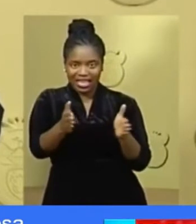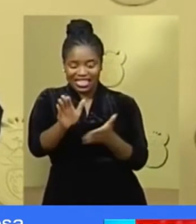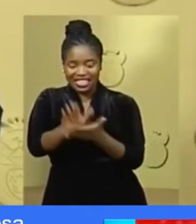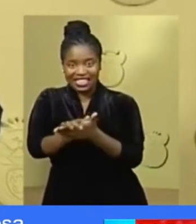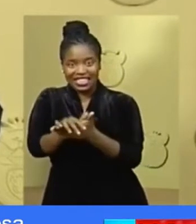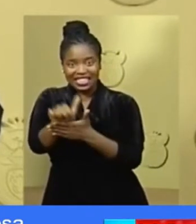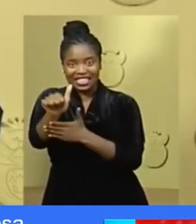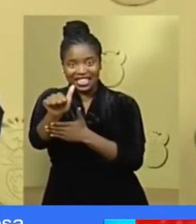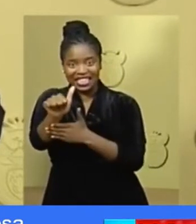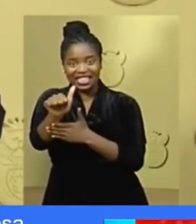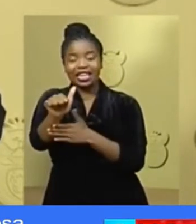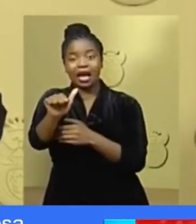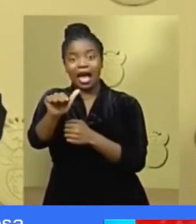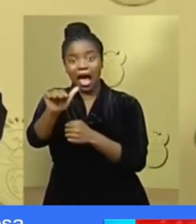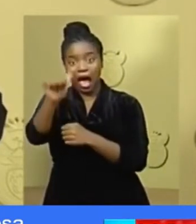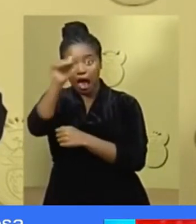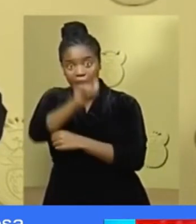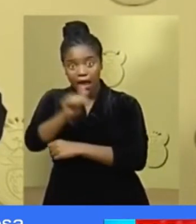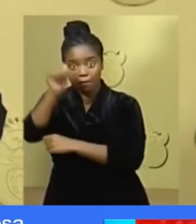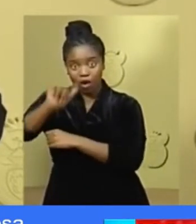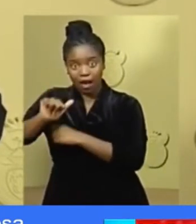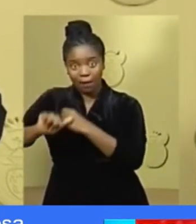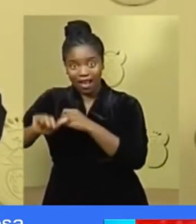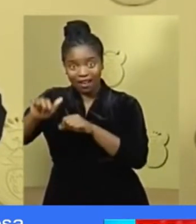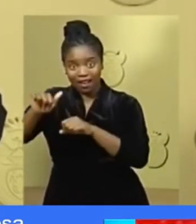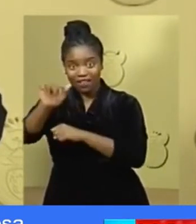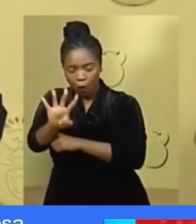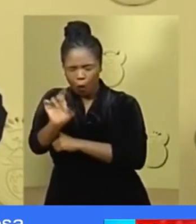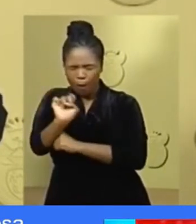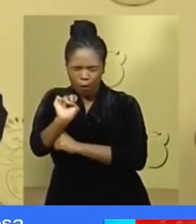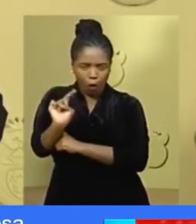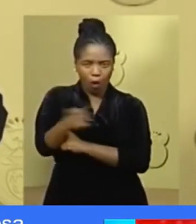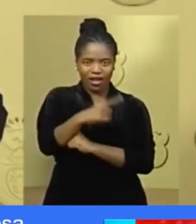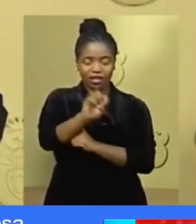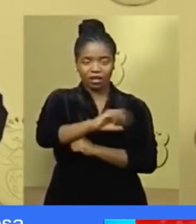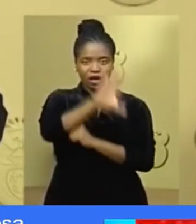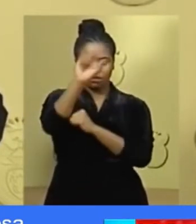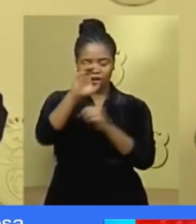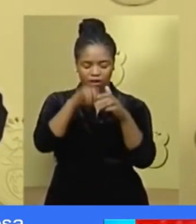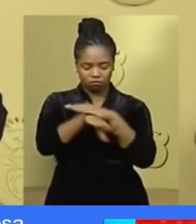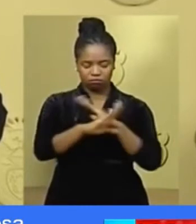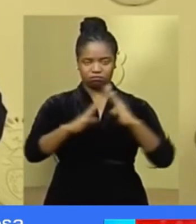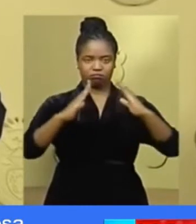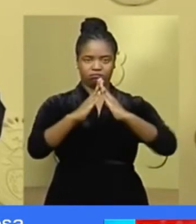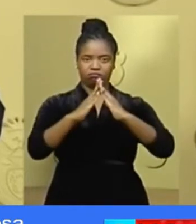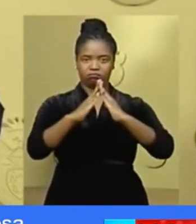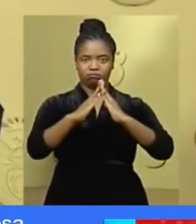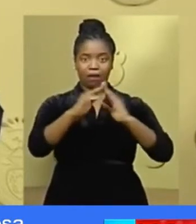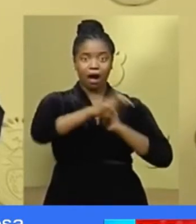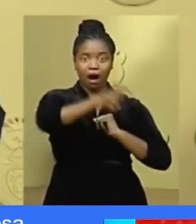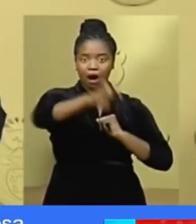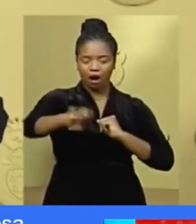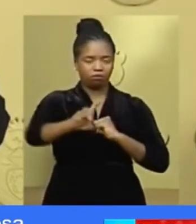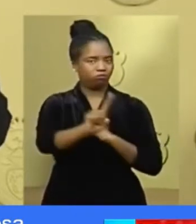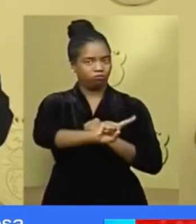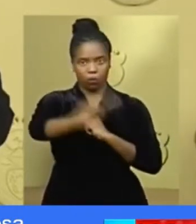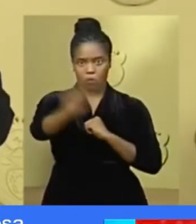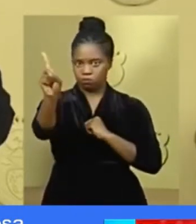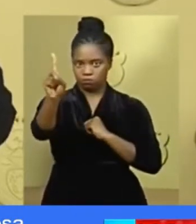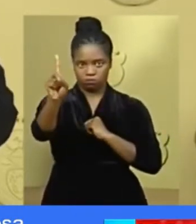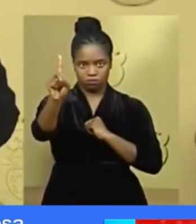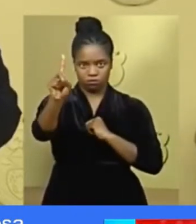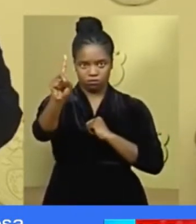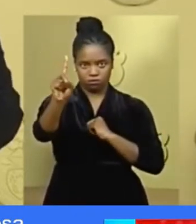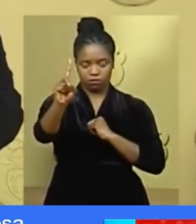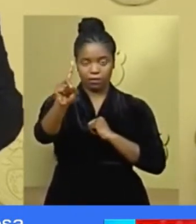April, all South Africans will have to stay at home. The categories of